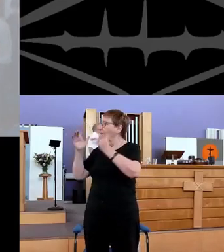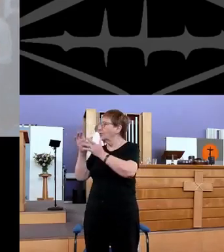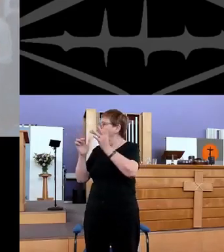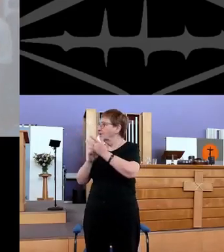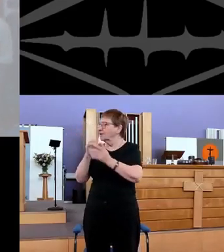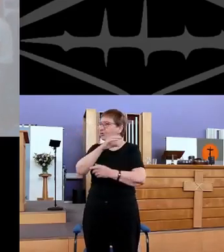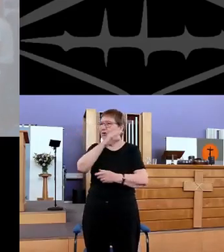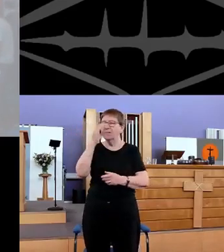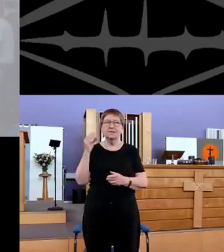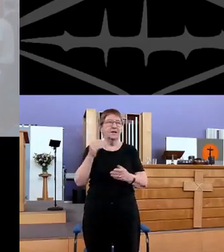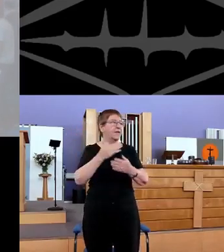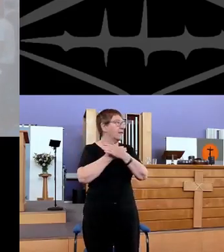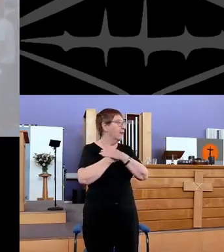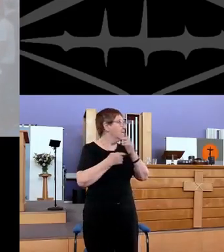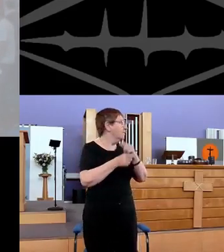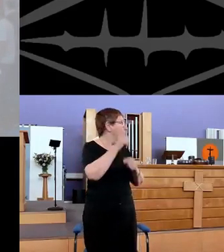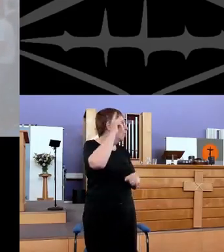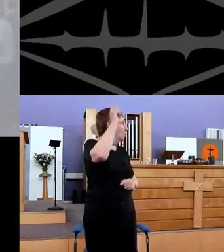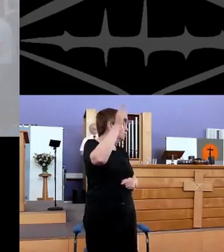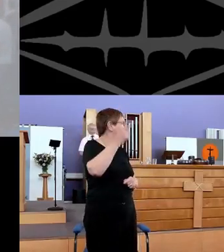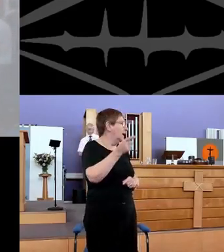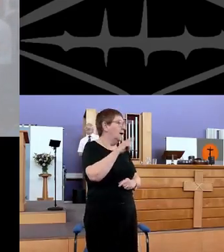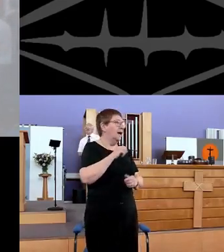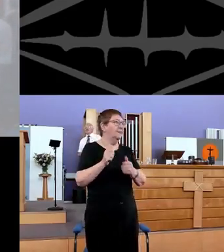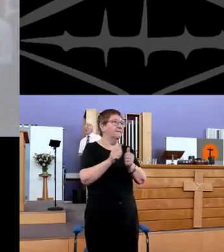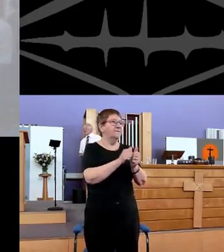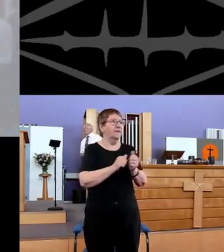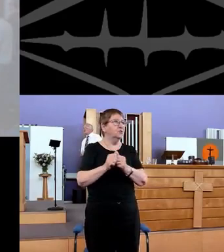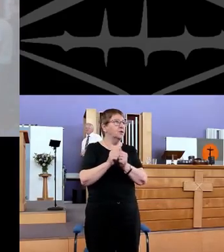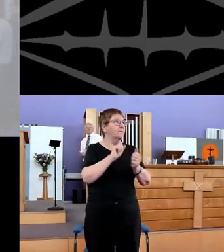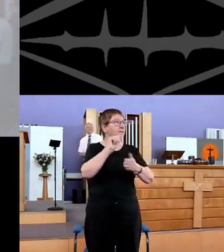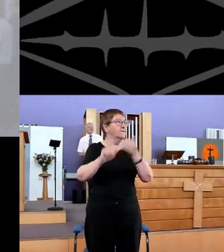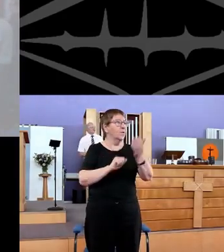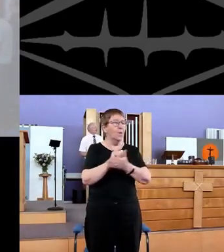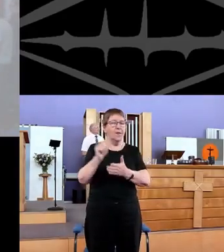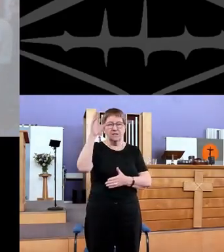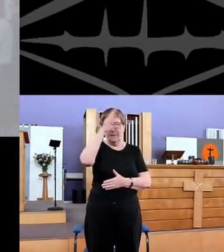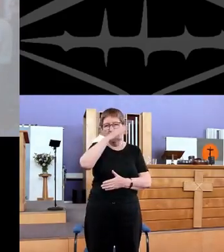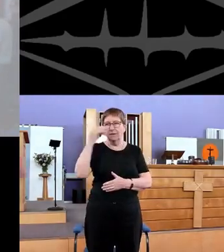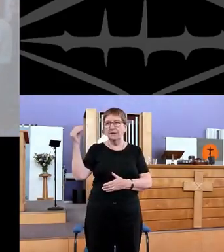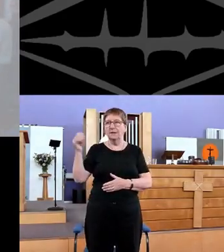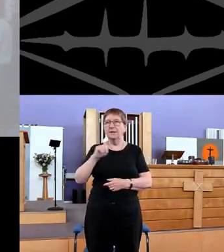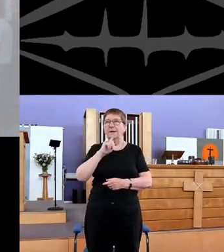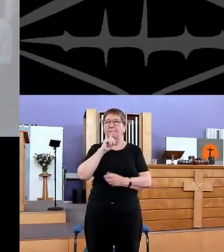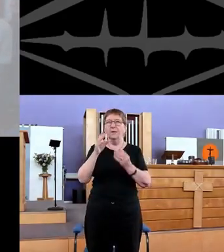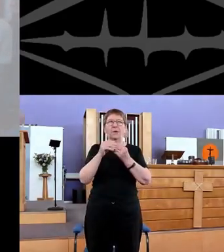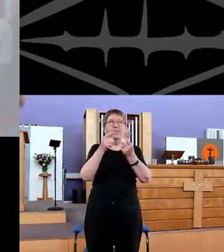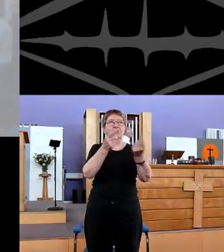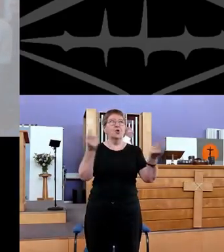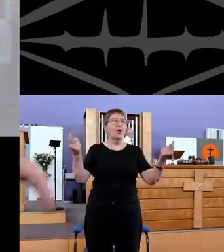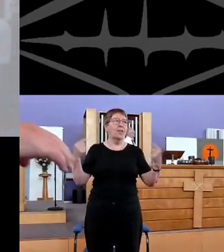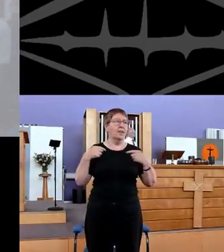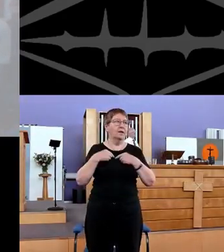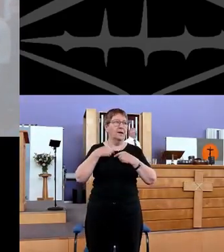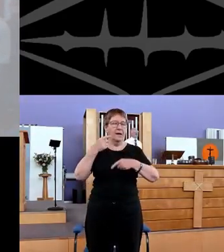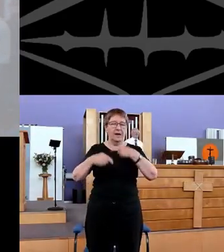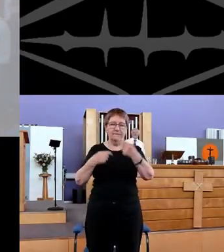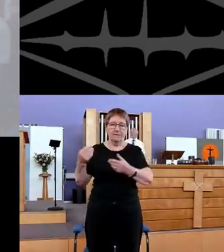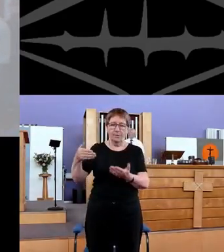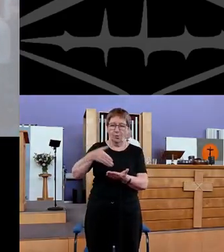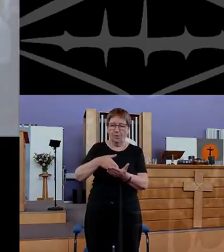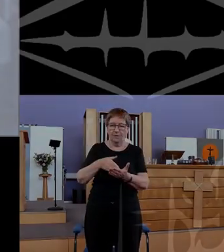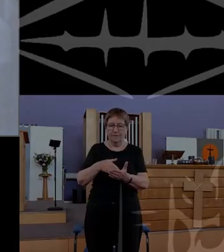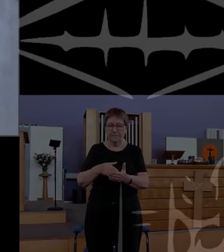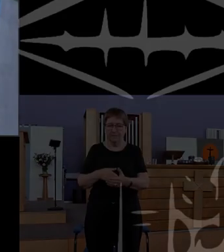to the